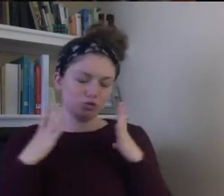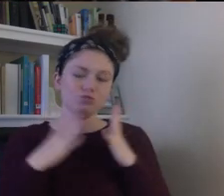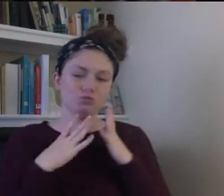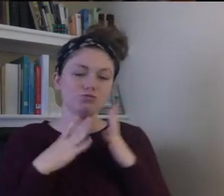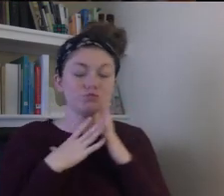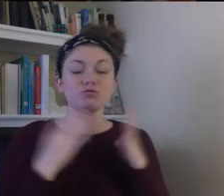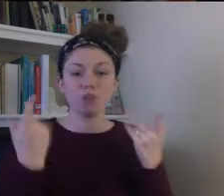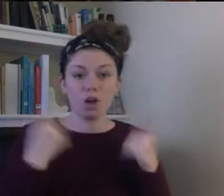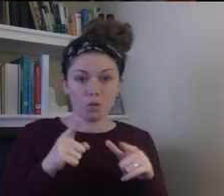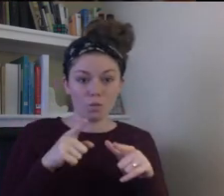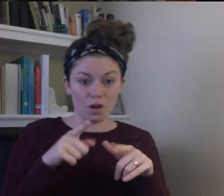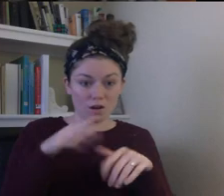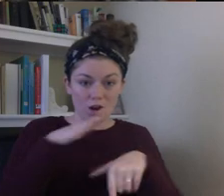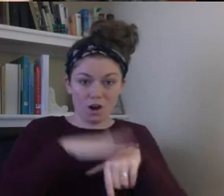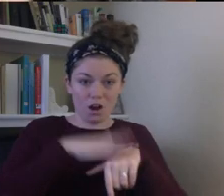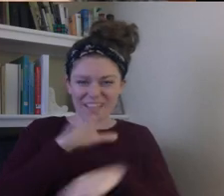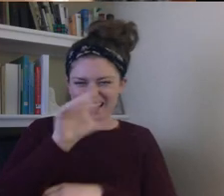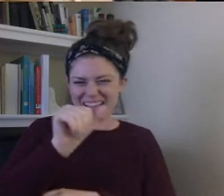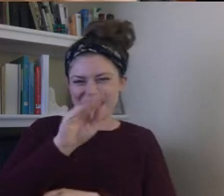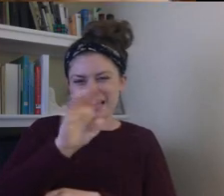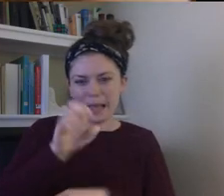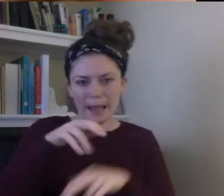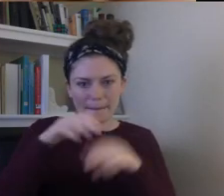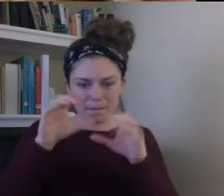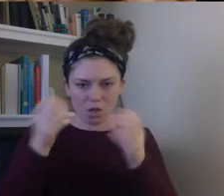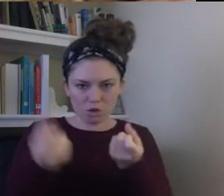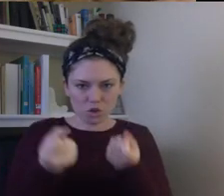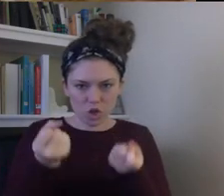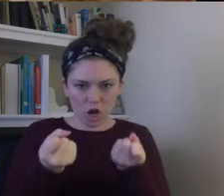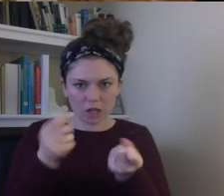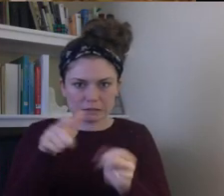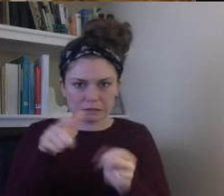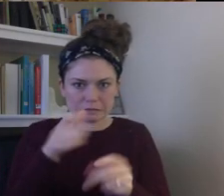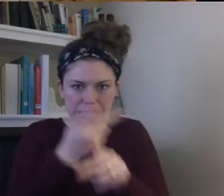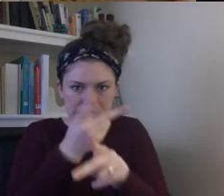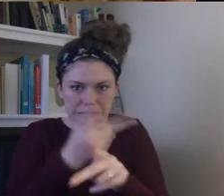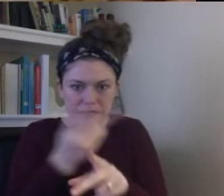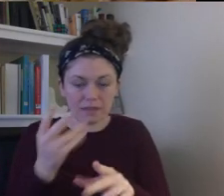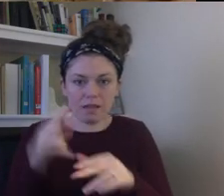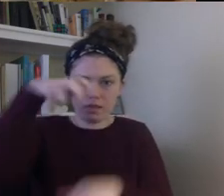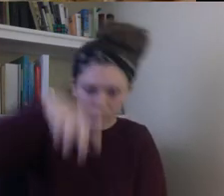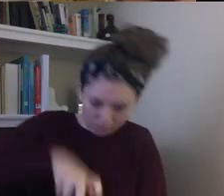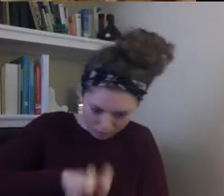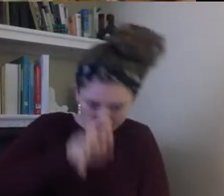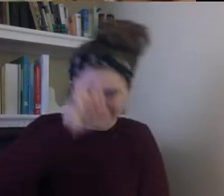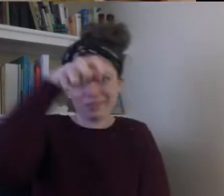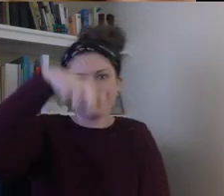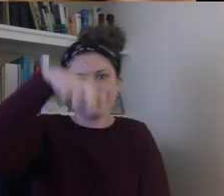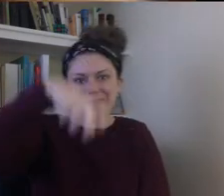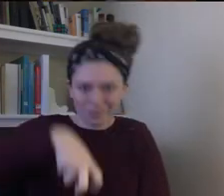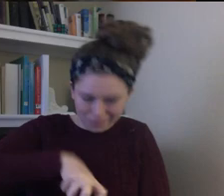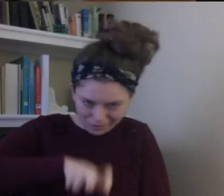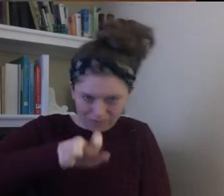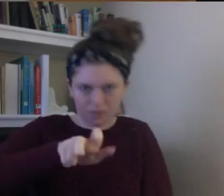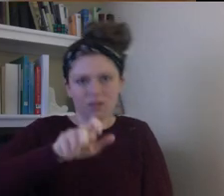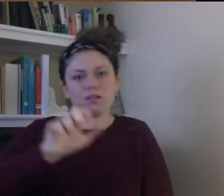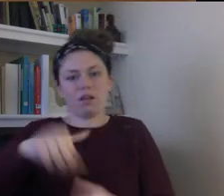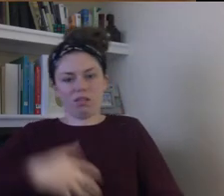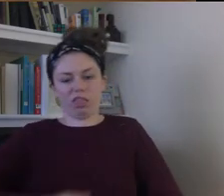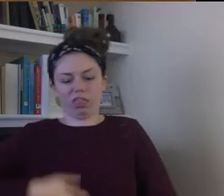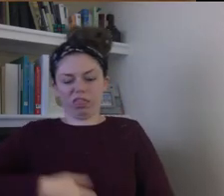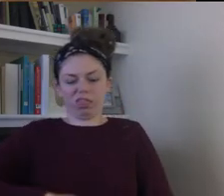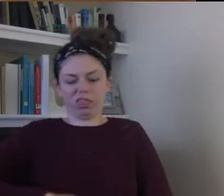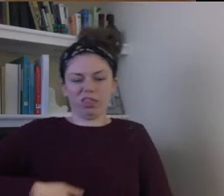While riding on a cable car, your monster should be cautious. The ups and downs of Frisco Hills can make a